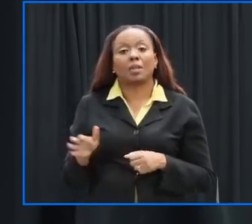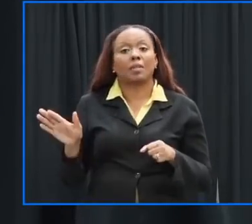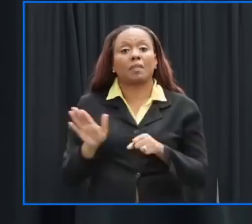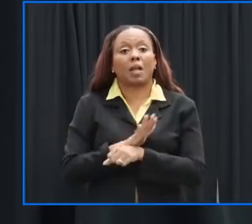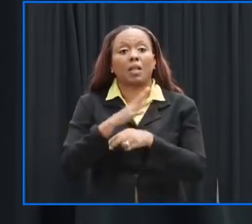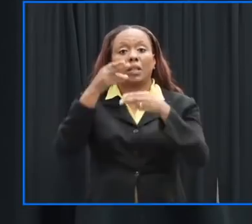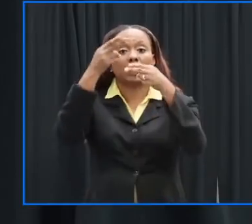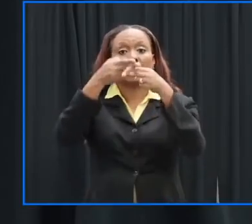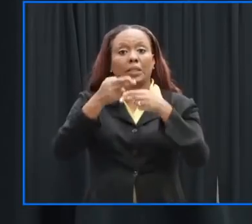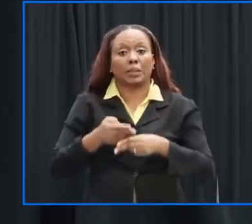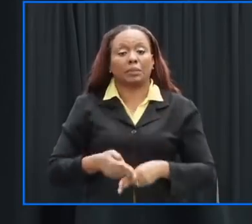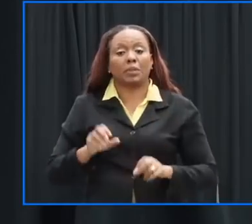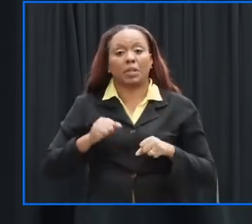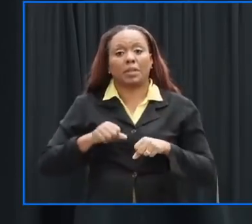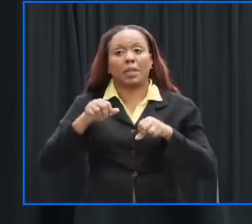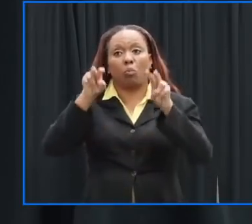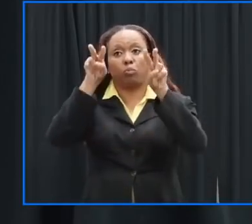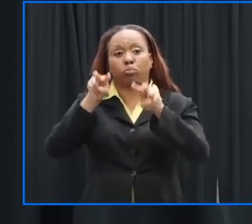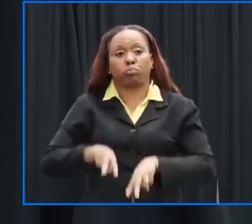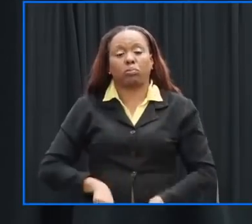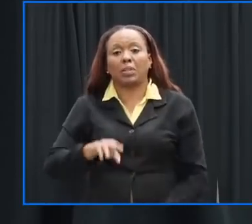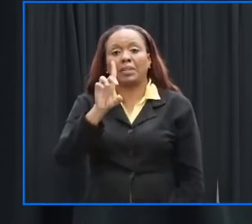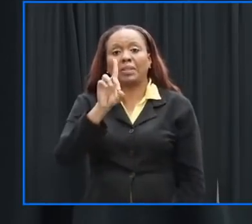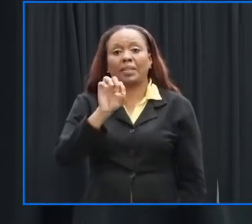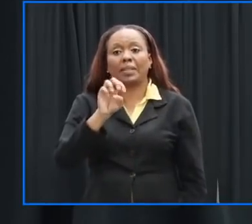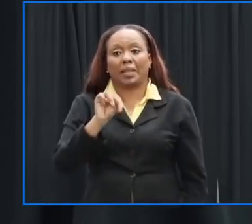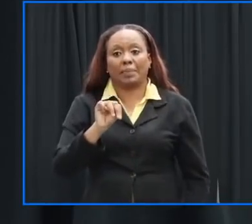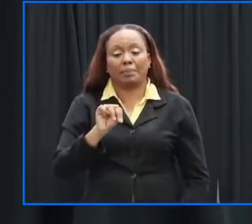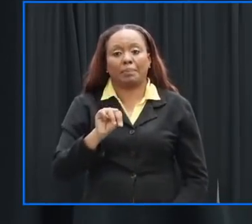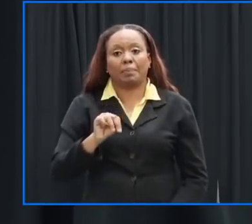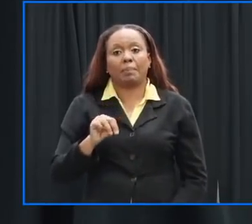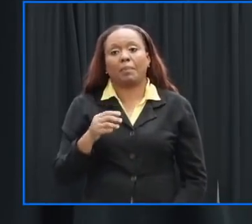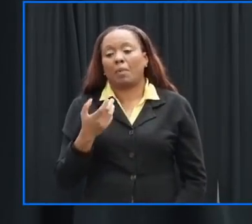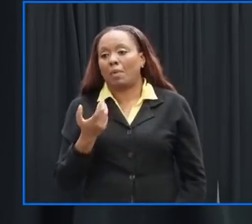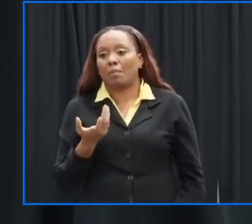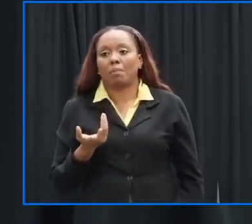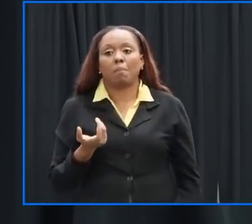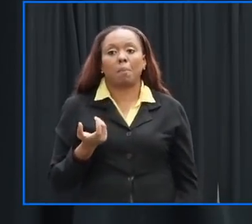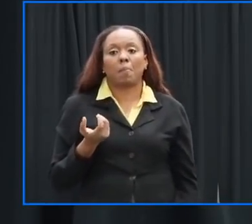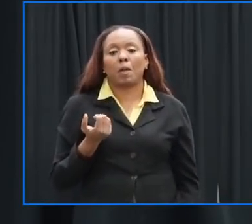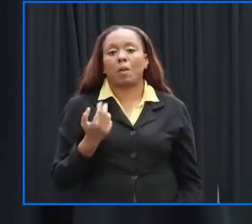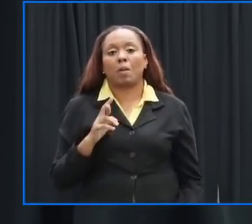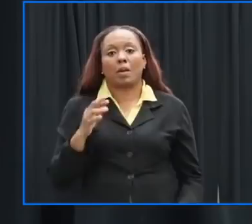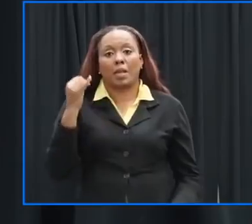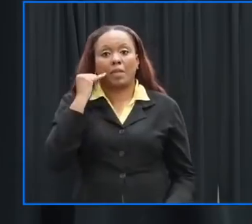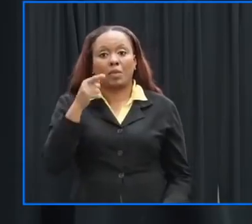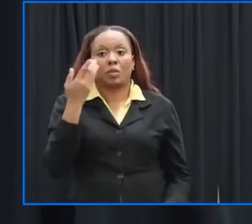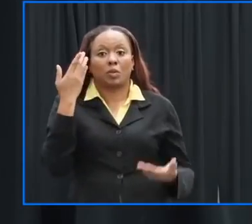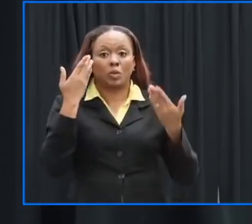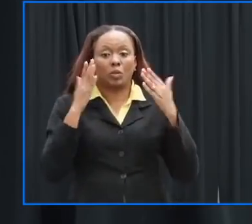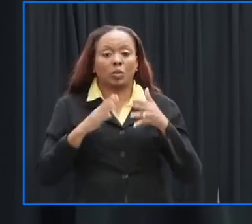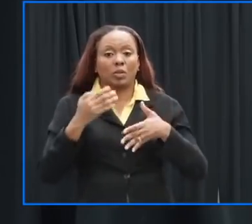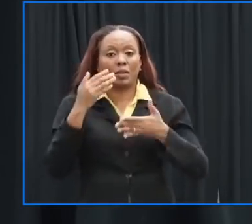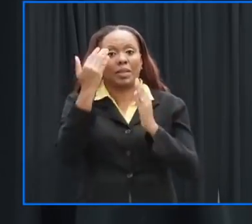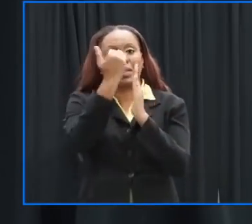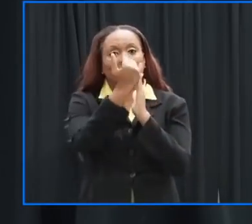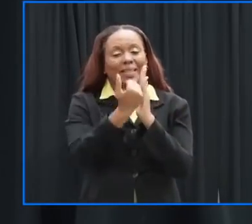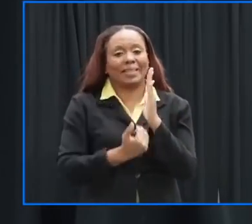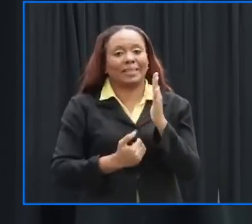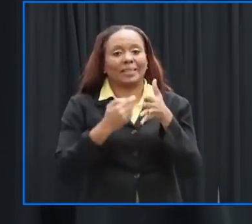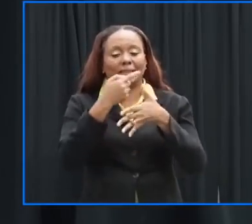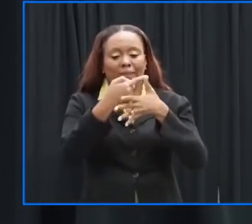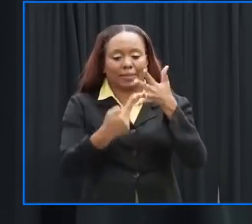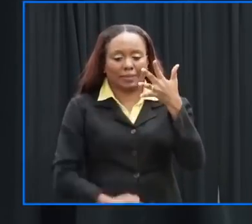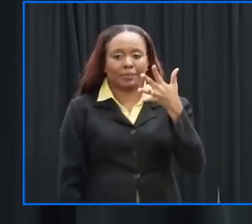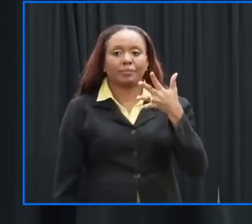gis they're also on our website on dm's website but just for persons who might not be aware the list of the shelters